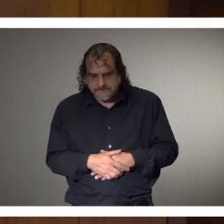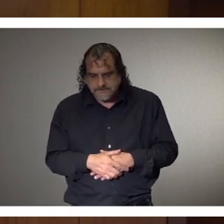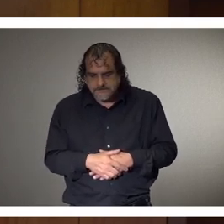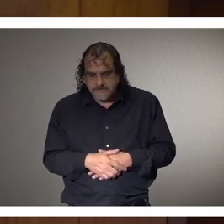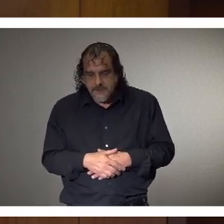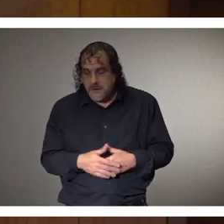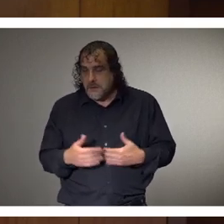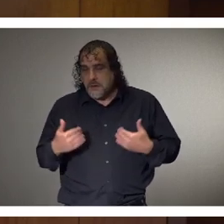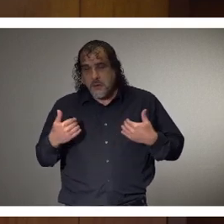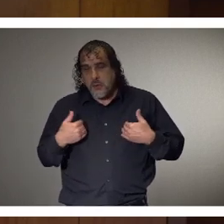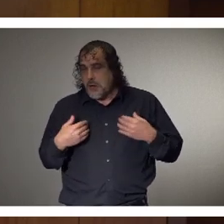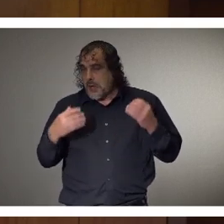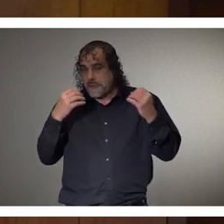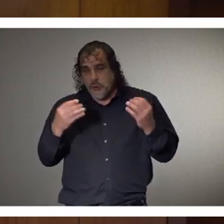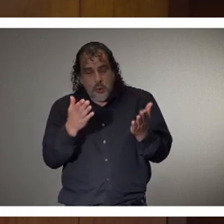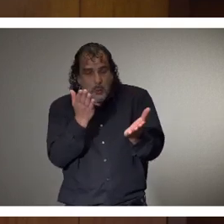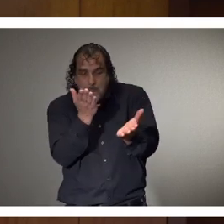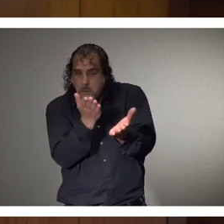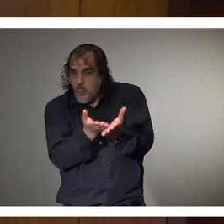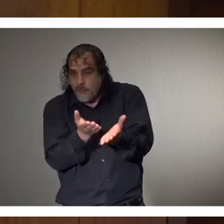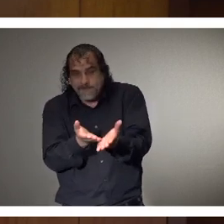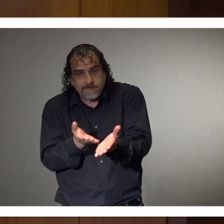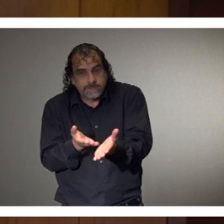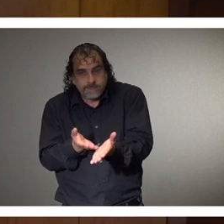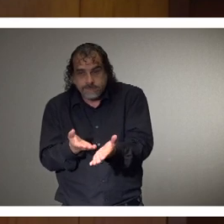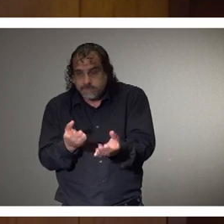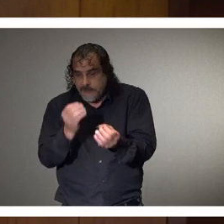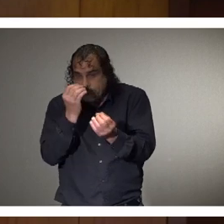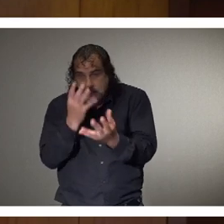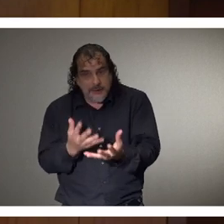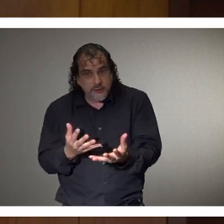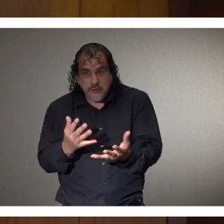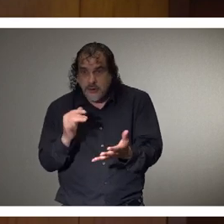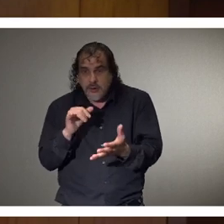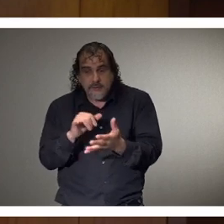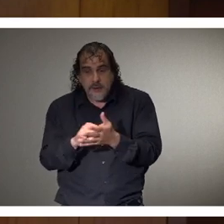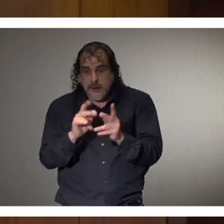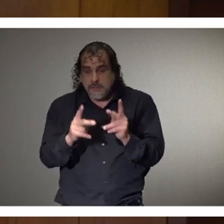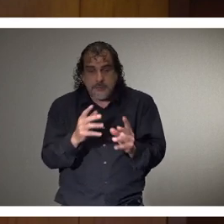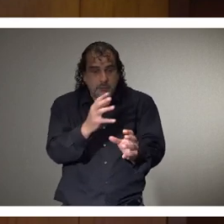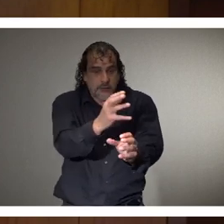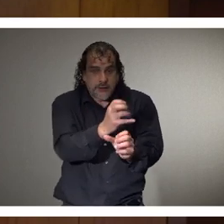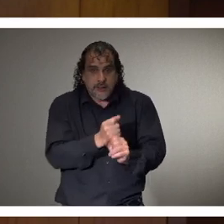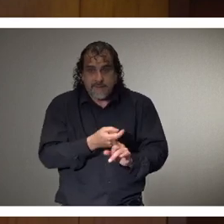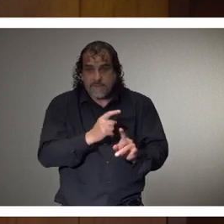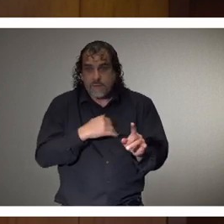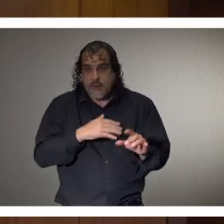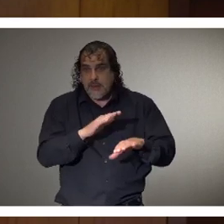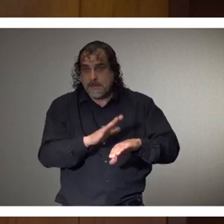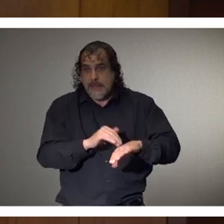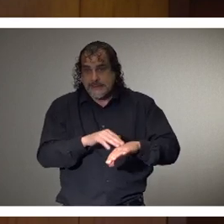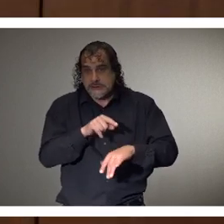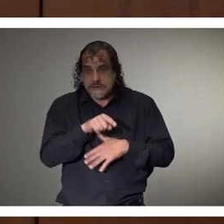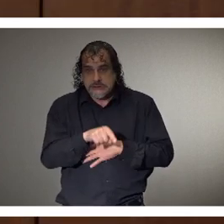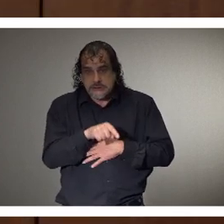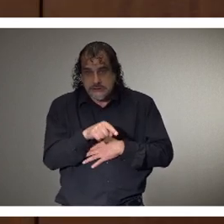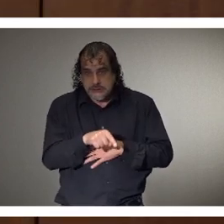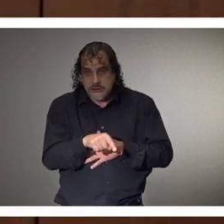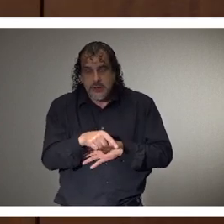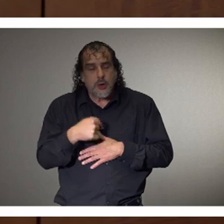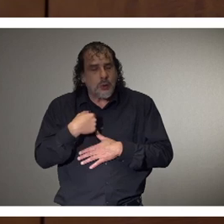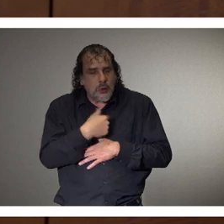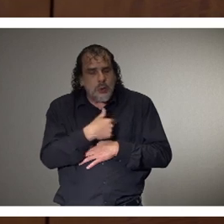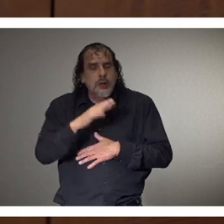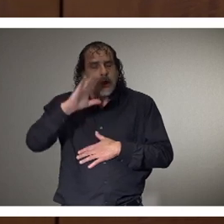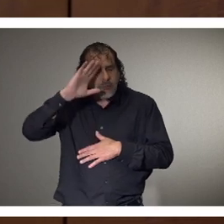any, any data or indication that individuals can become infected from their pets. Now we know that